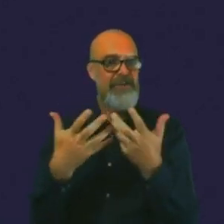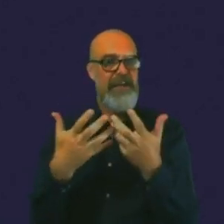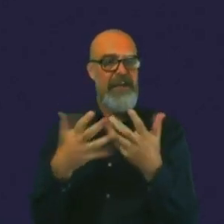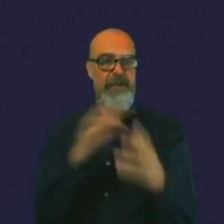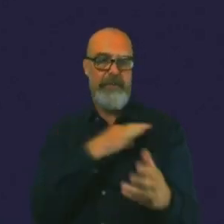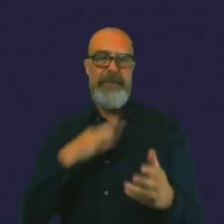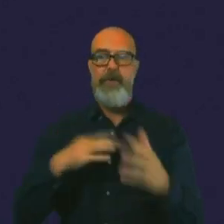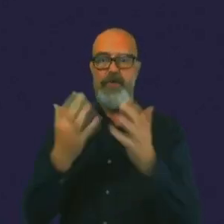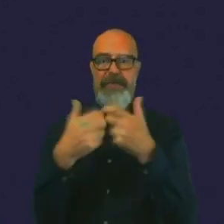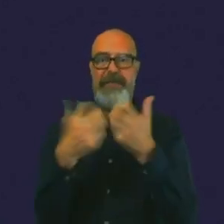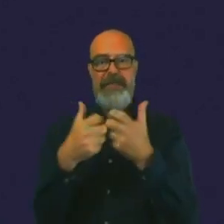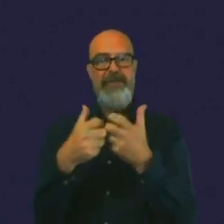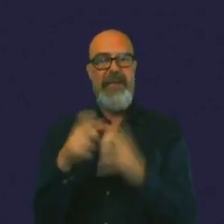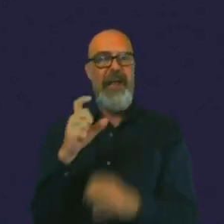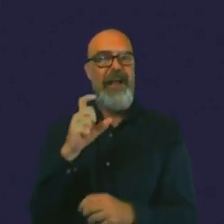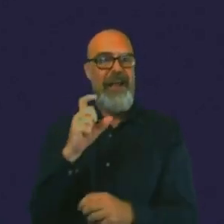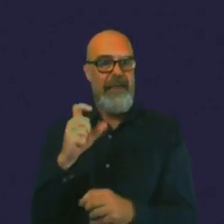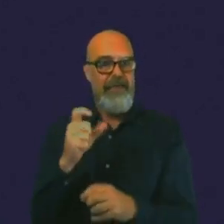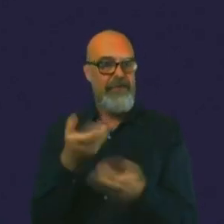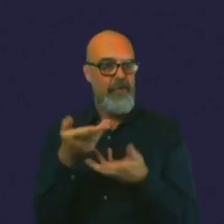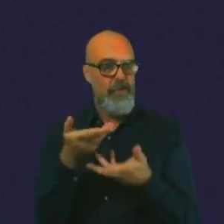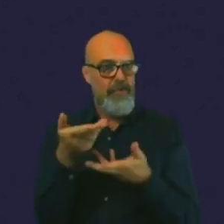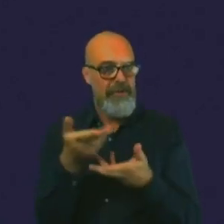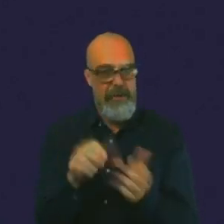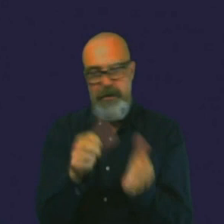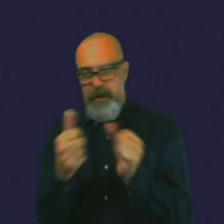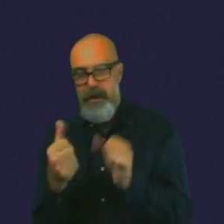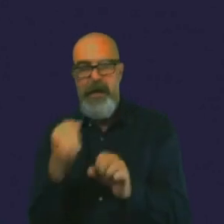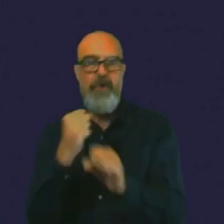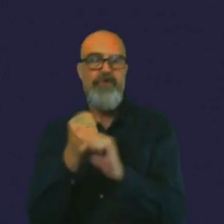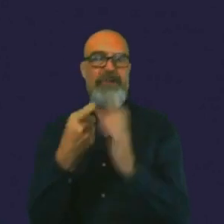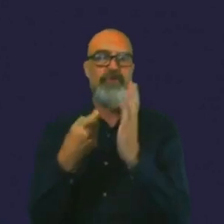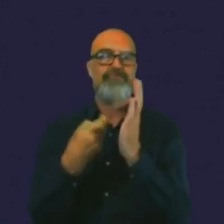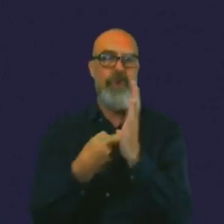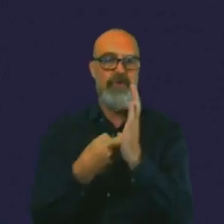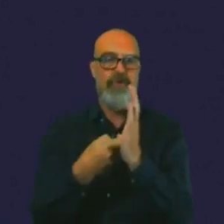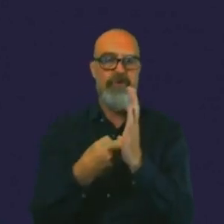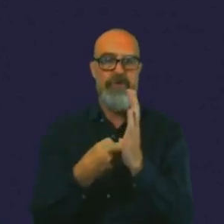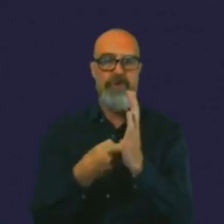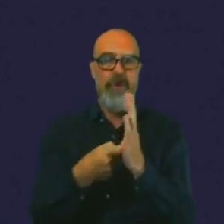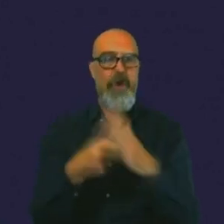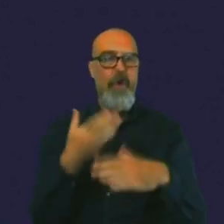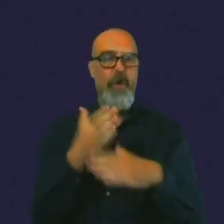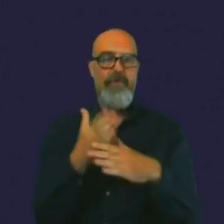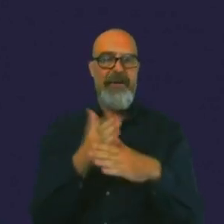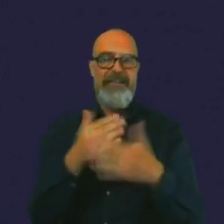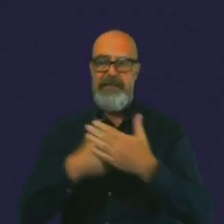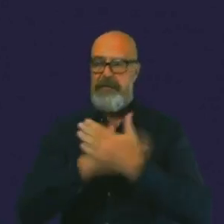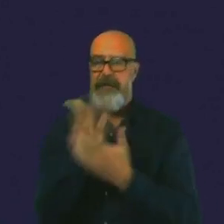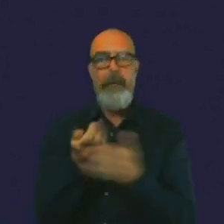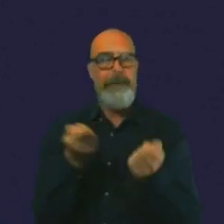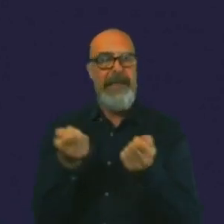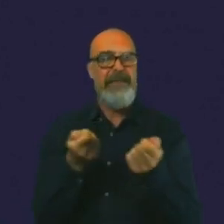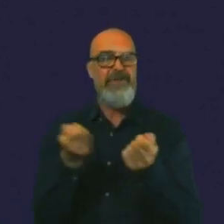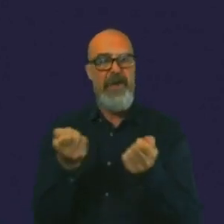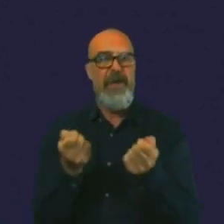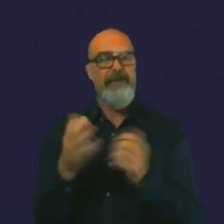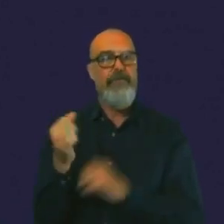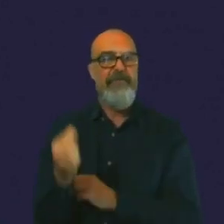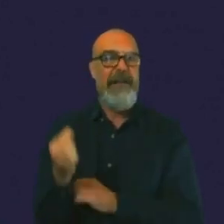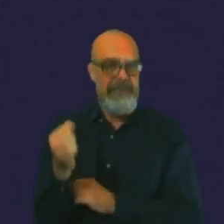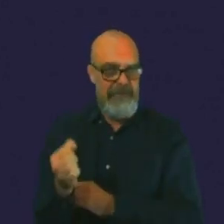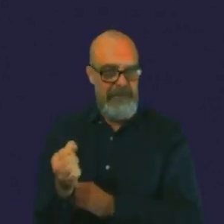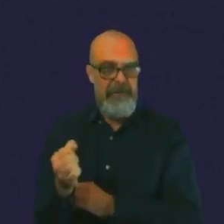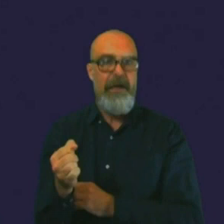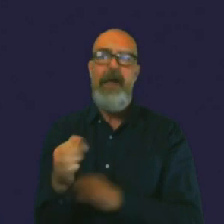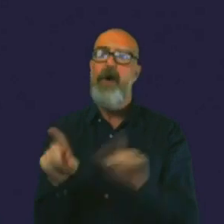Consultancy, Grace Roche, an operations development manager from Govia Thameslink Railway, and is also a member of the Institute of